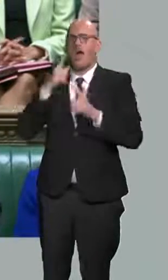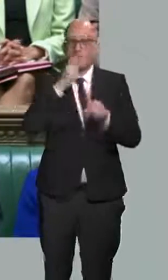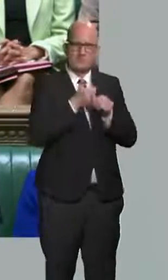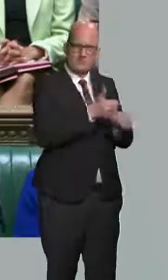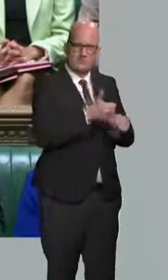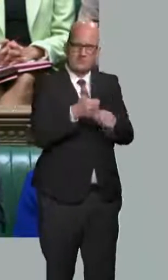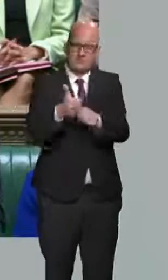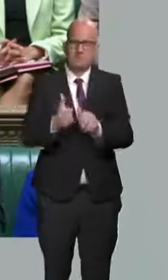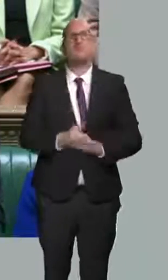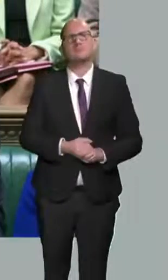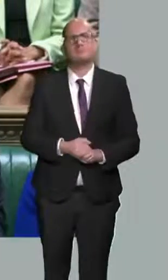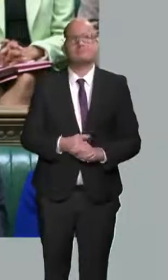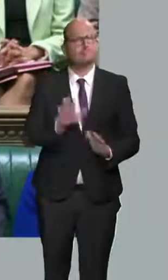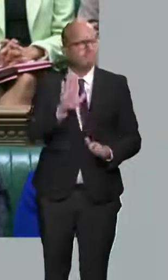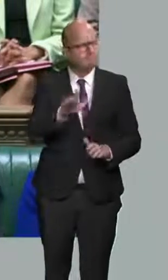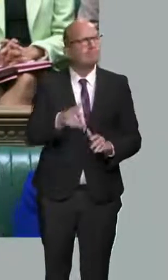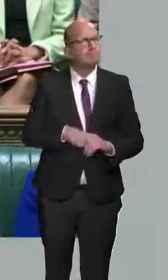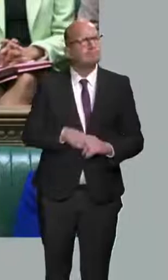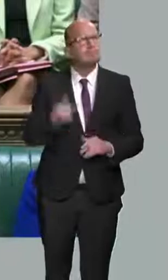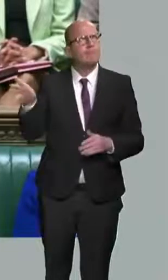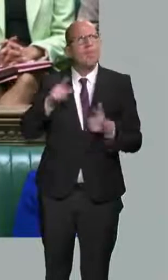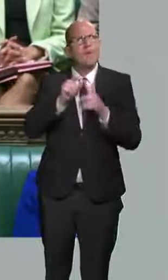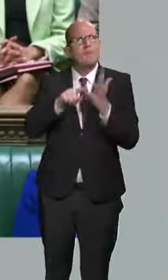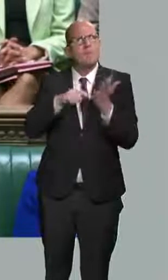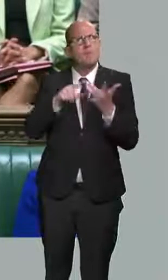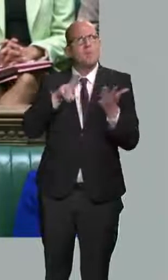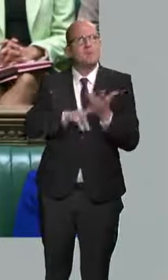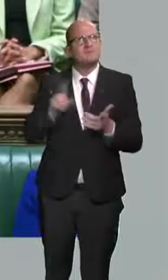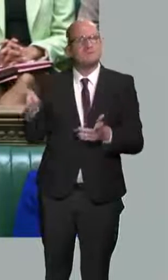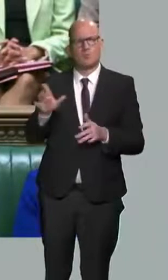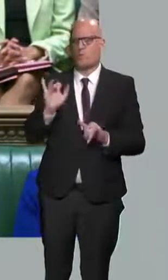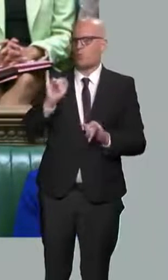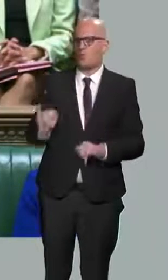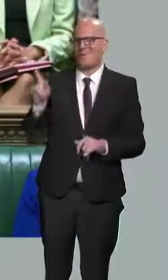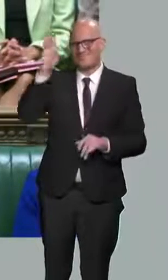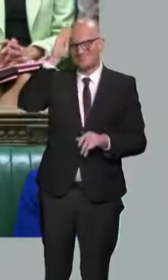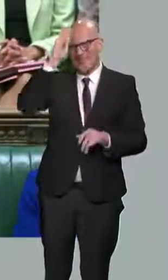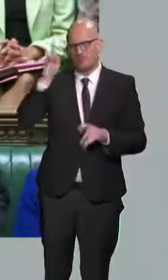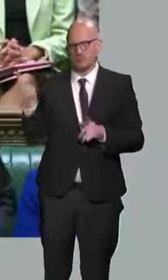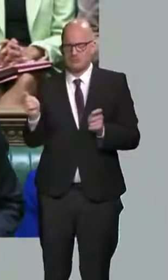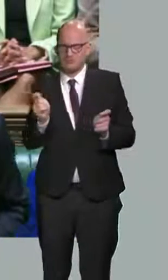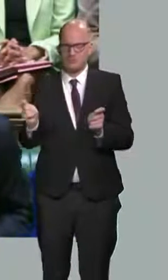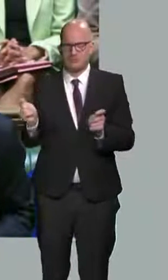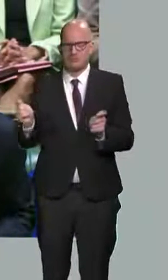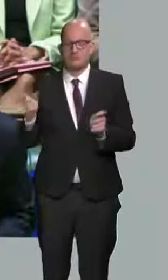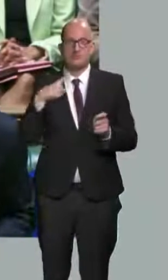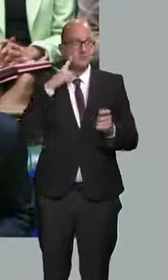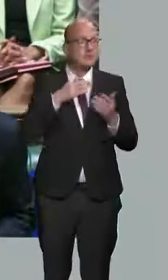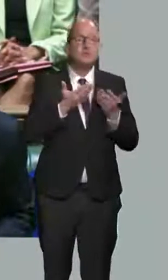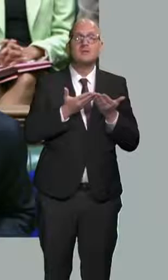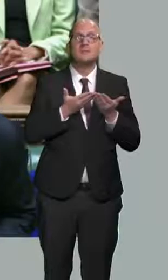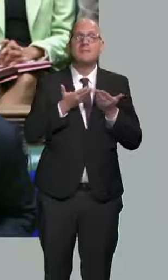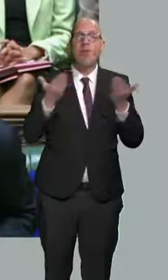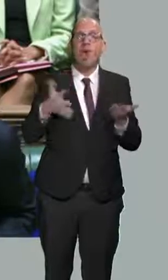in no doubt that behind Putin's invasion is a dangerous calculation that democracies are divided,